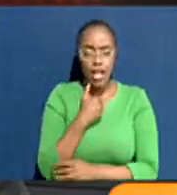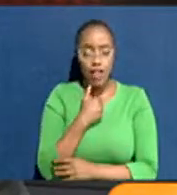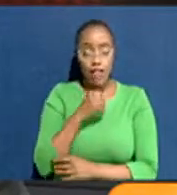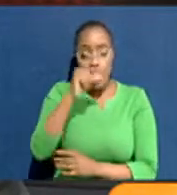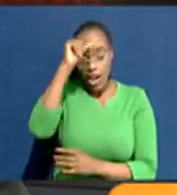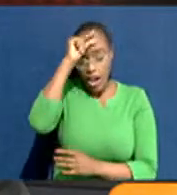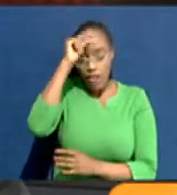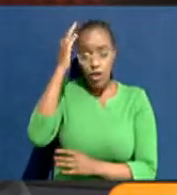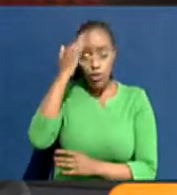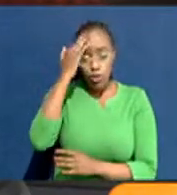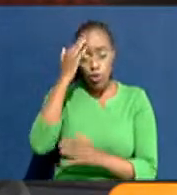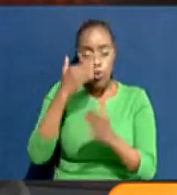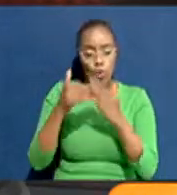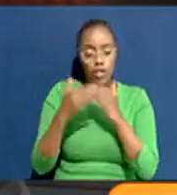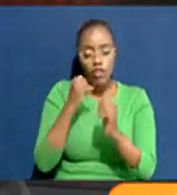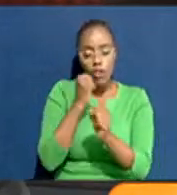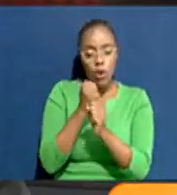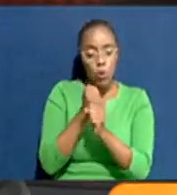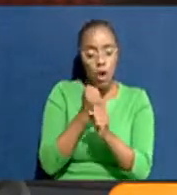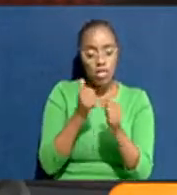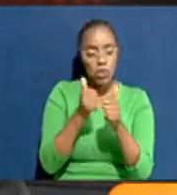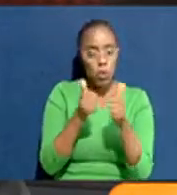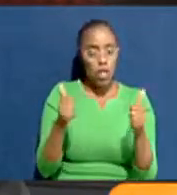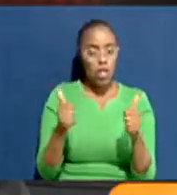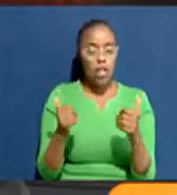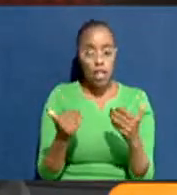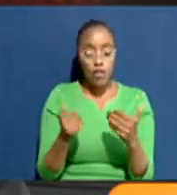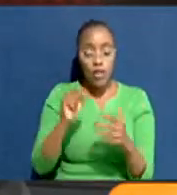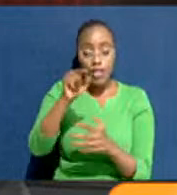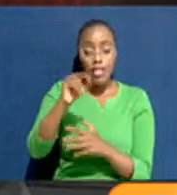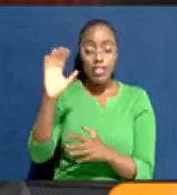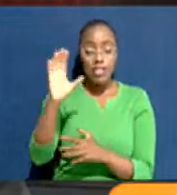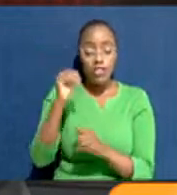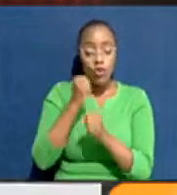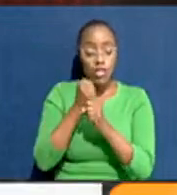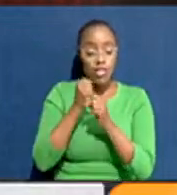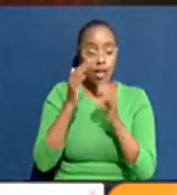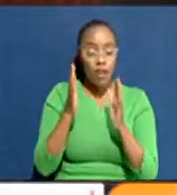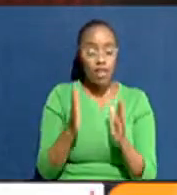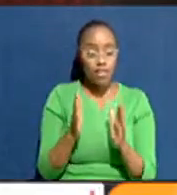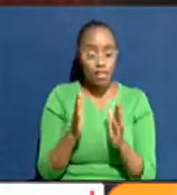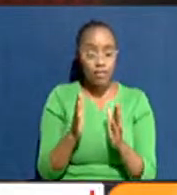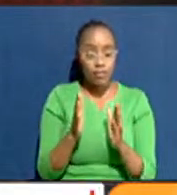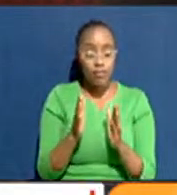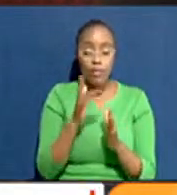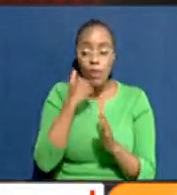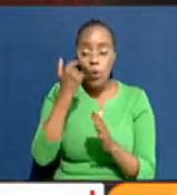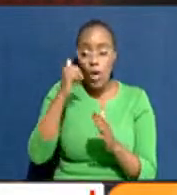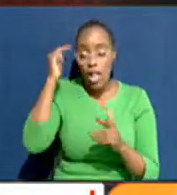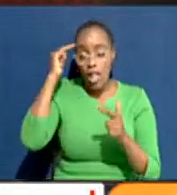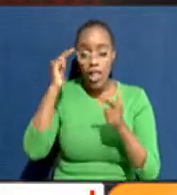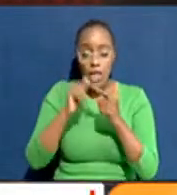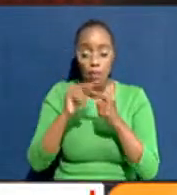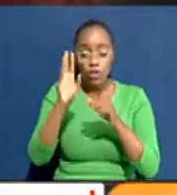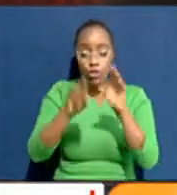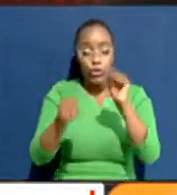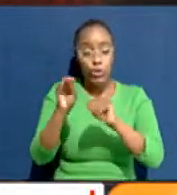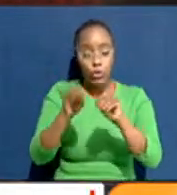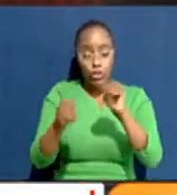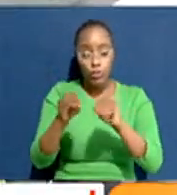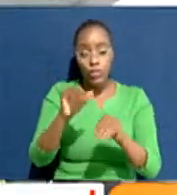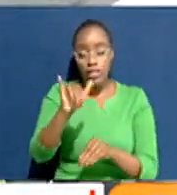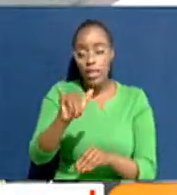Government knows exactly what works. These civil servants that are meant to be contributing the